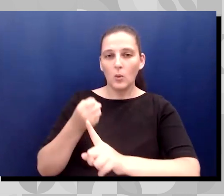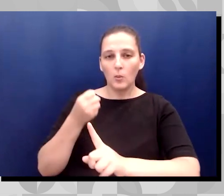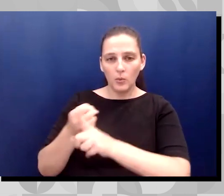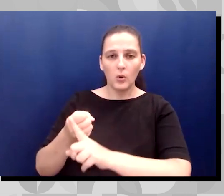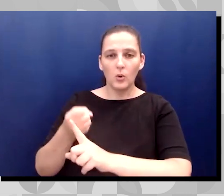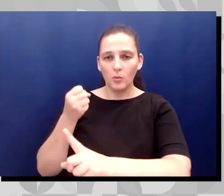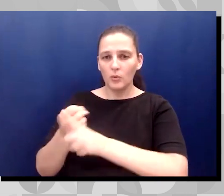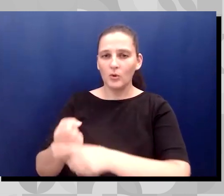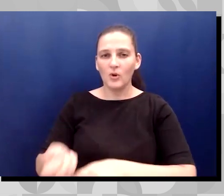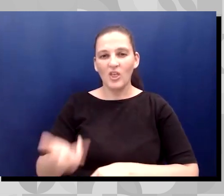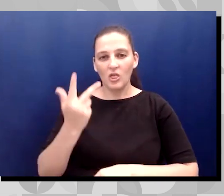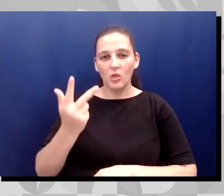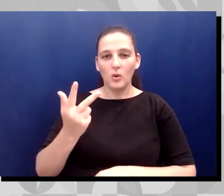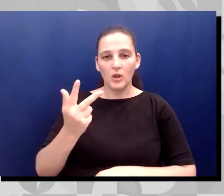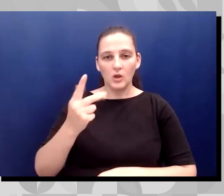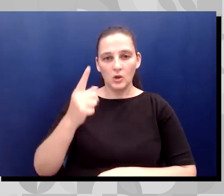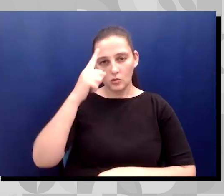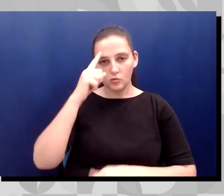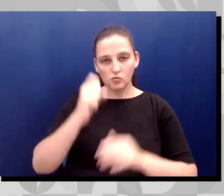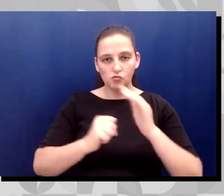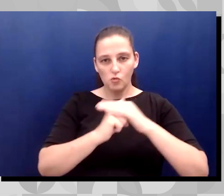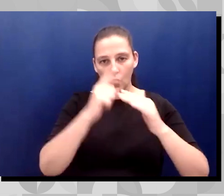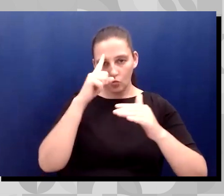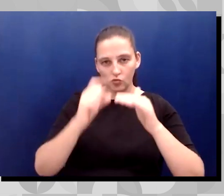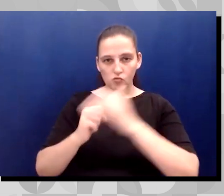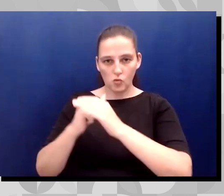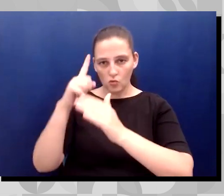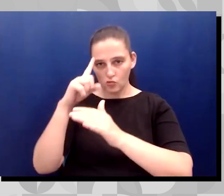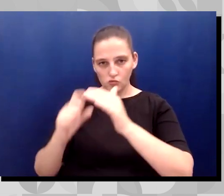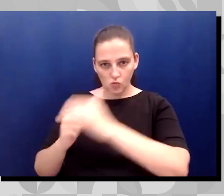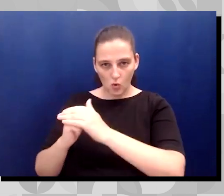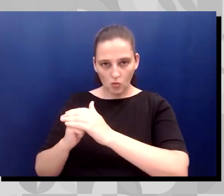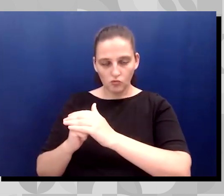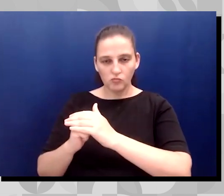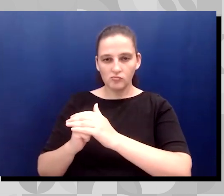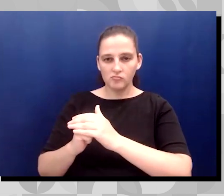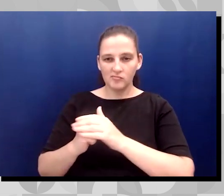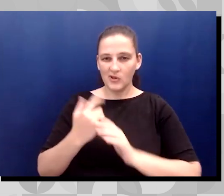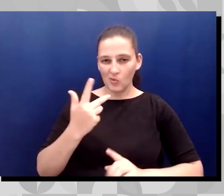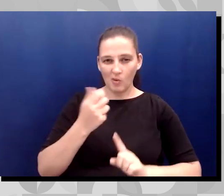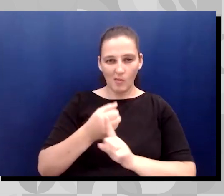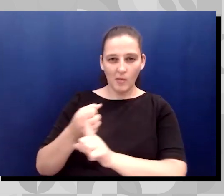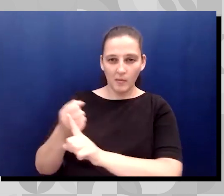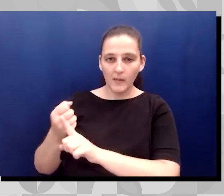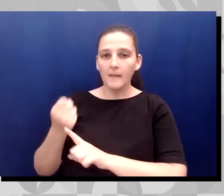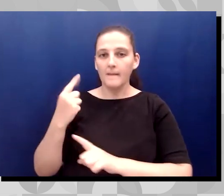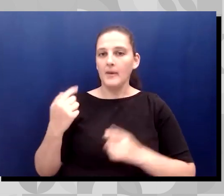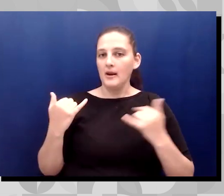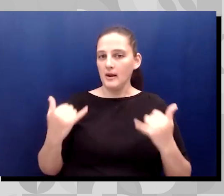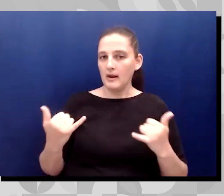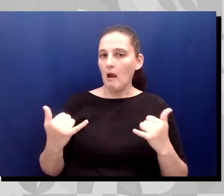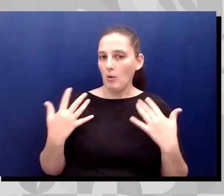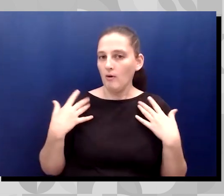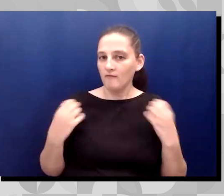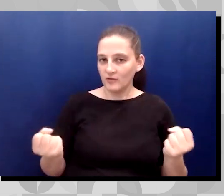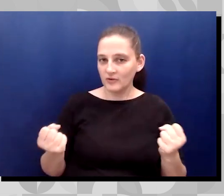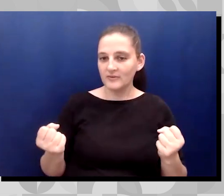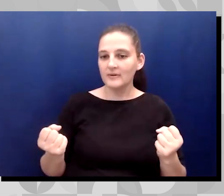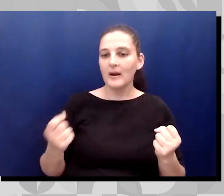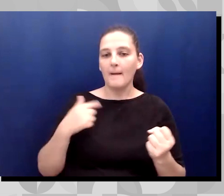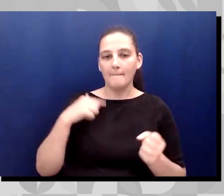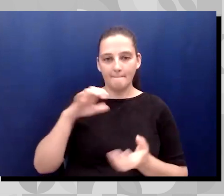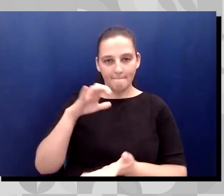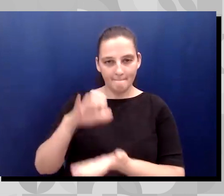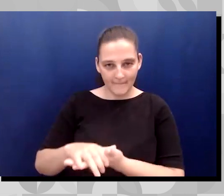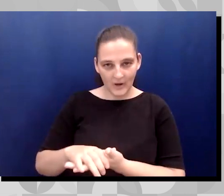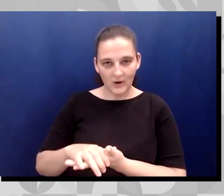I have recovered since then. I am married. I have a stepchild and I'm pushing